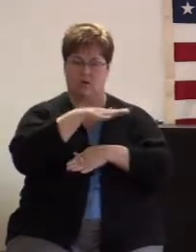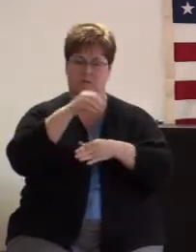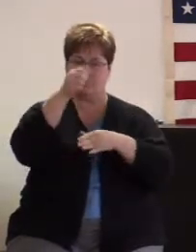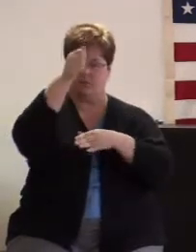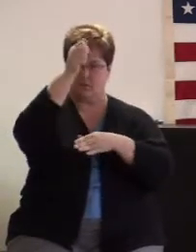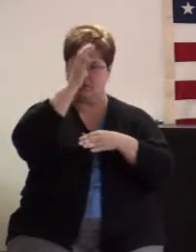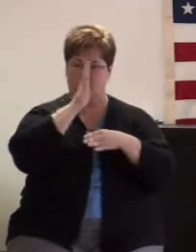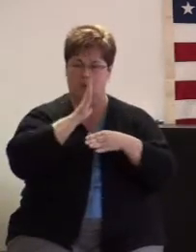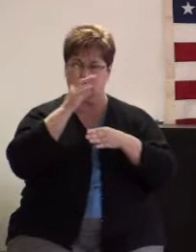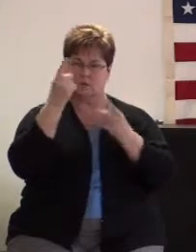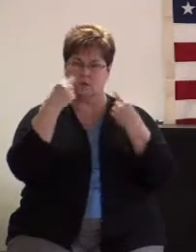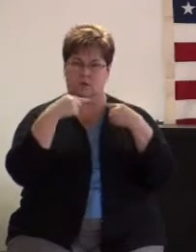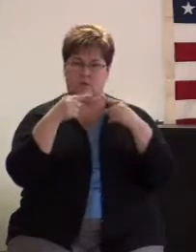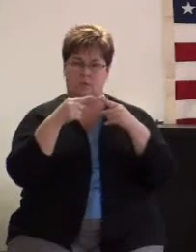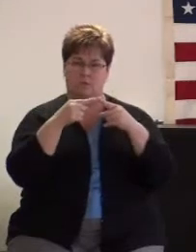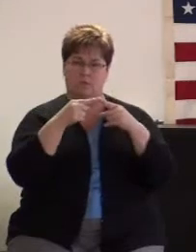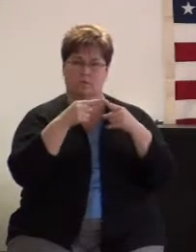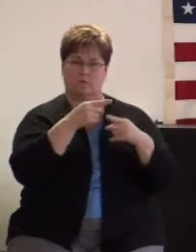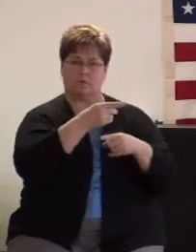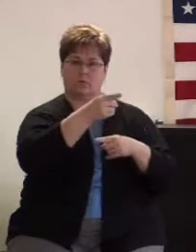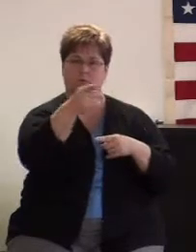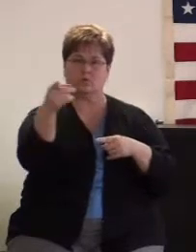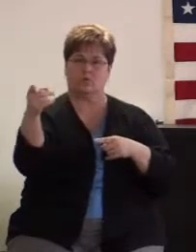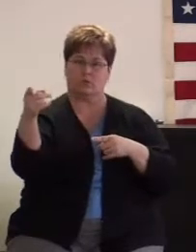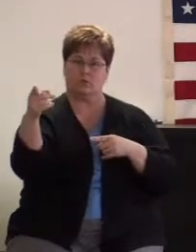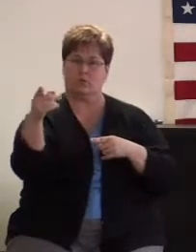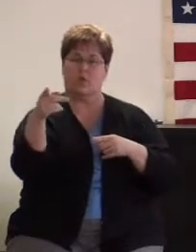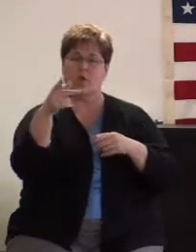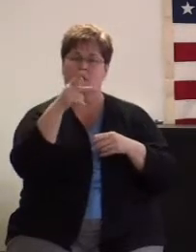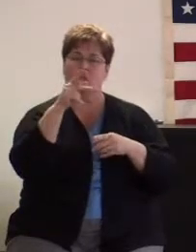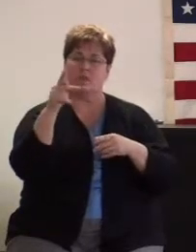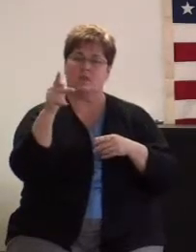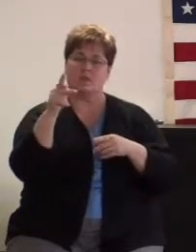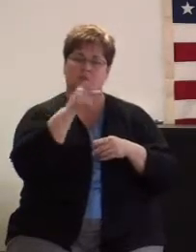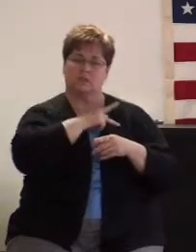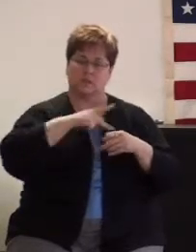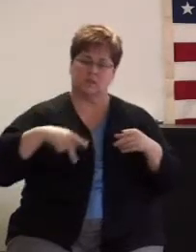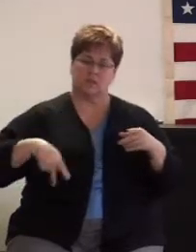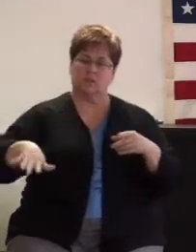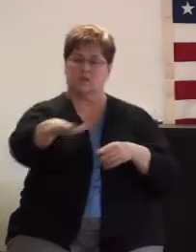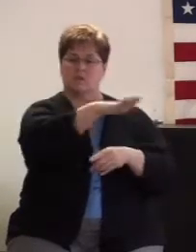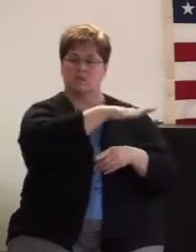nigh unto you. The kingdom of God.